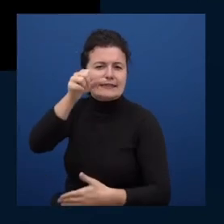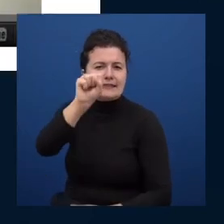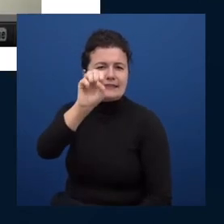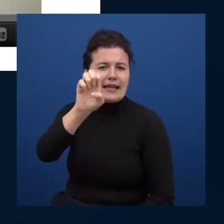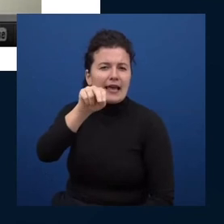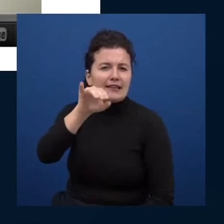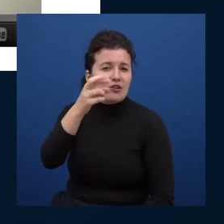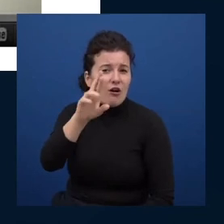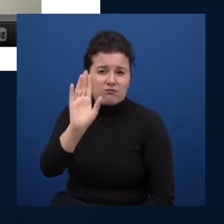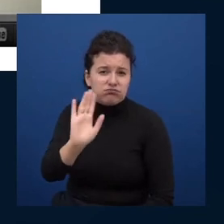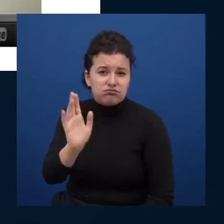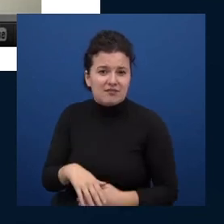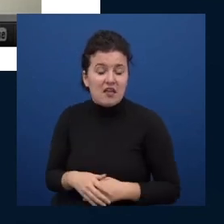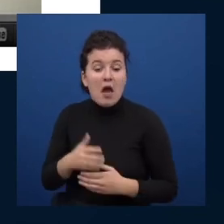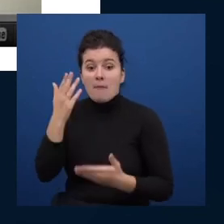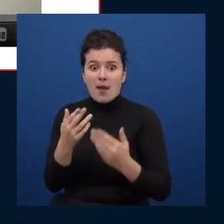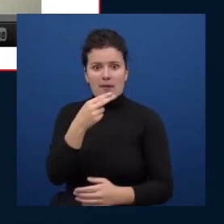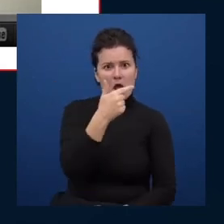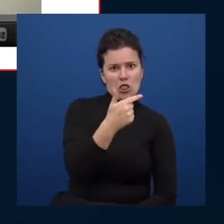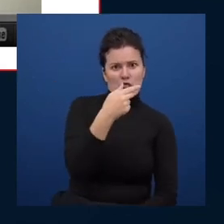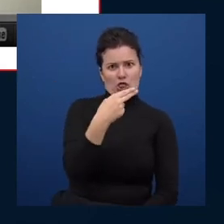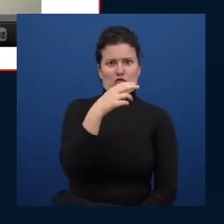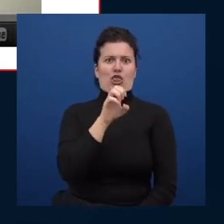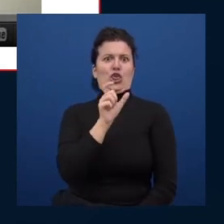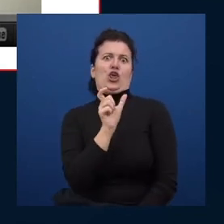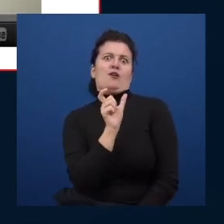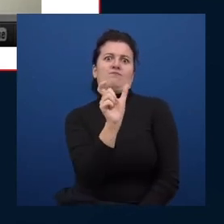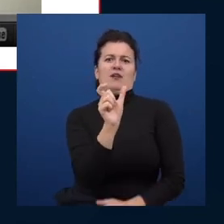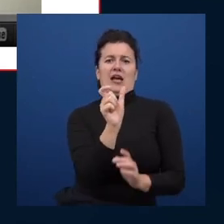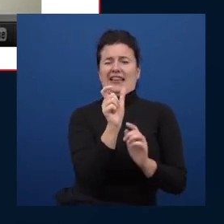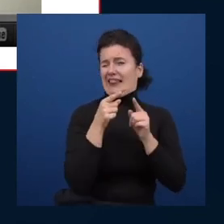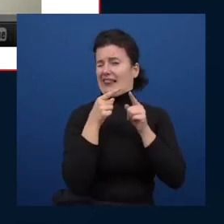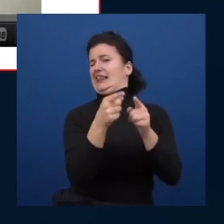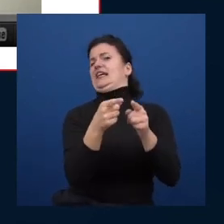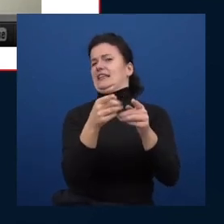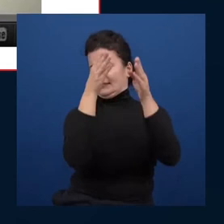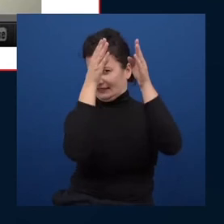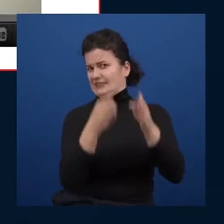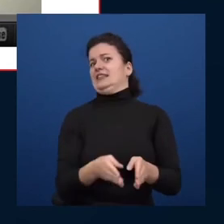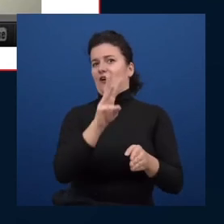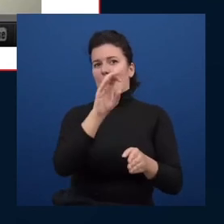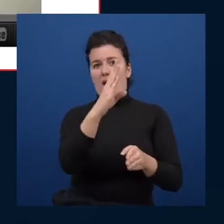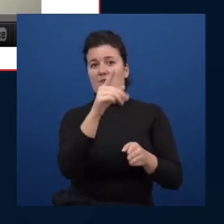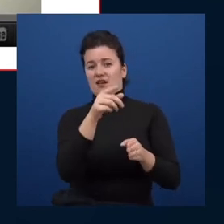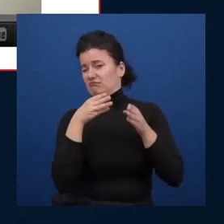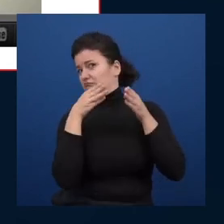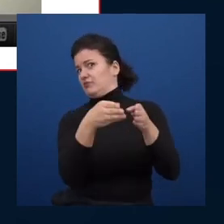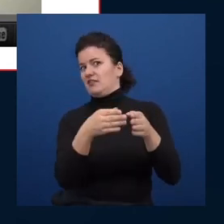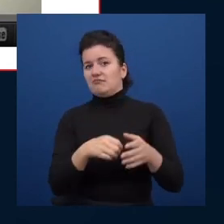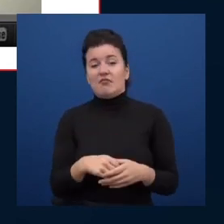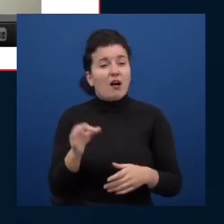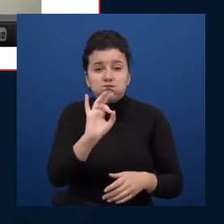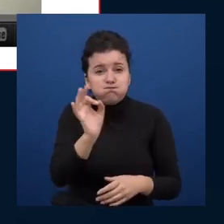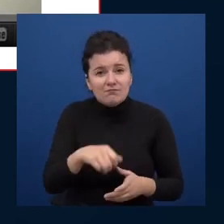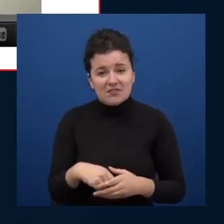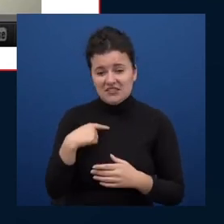could have put the the web developer just right there but he did not do that so if he doesn't get to put senior